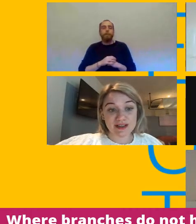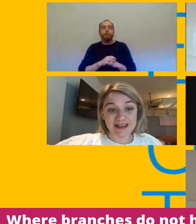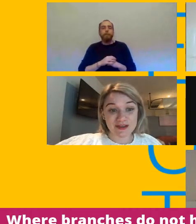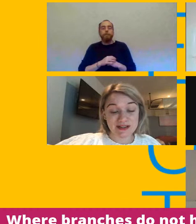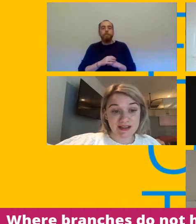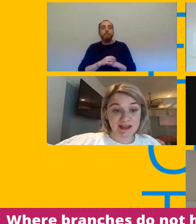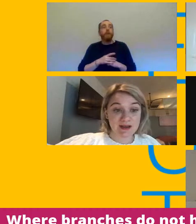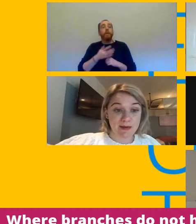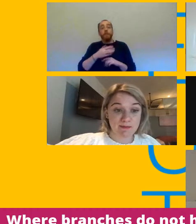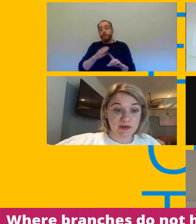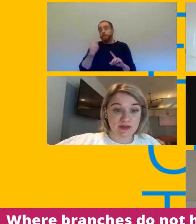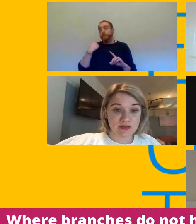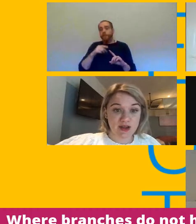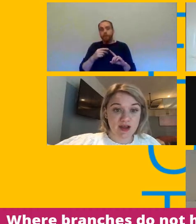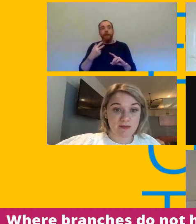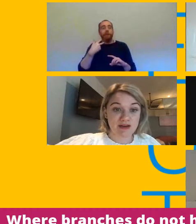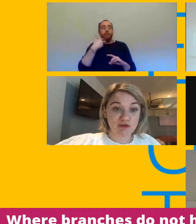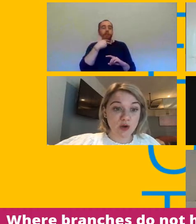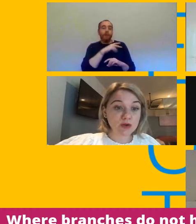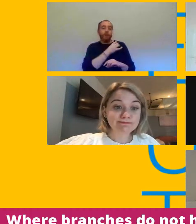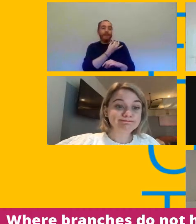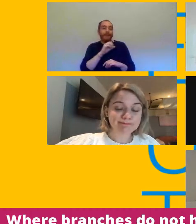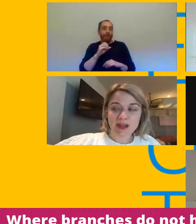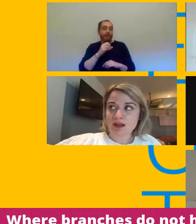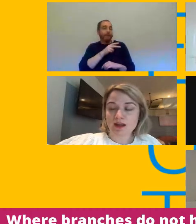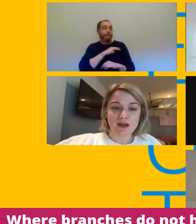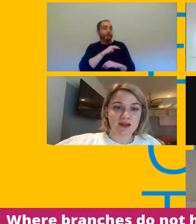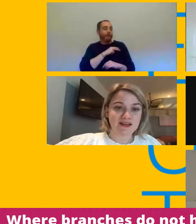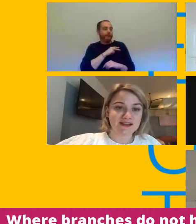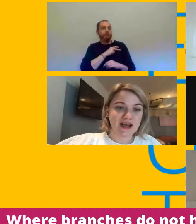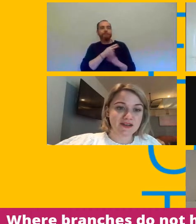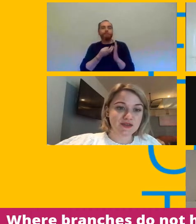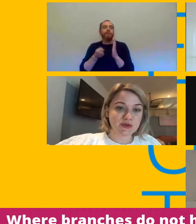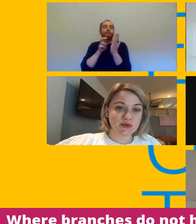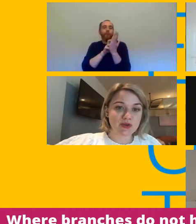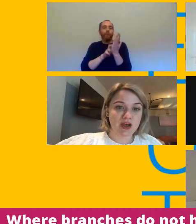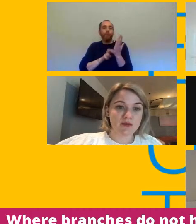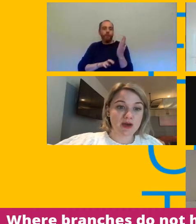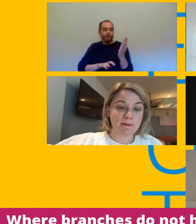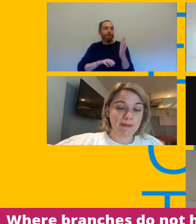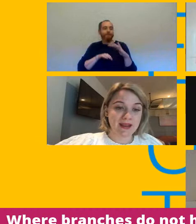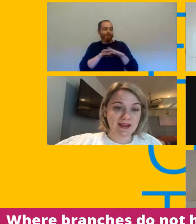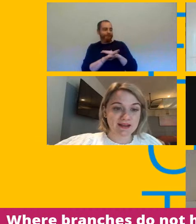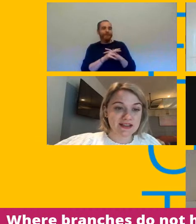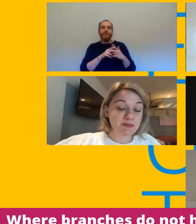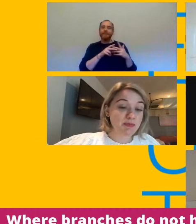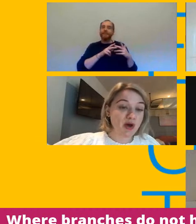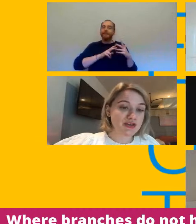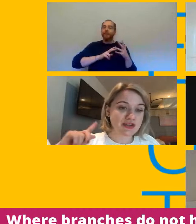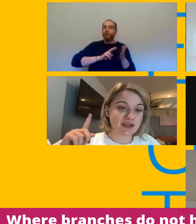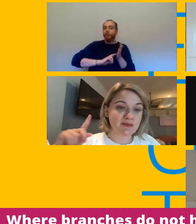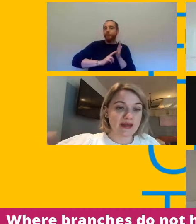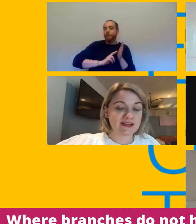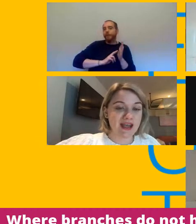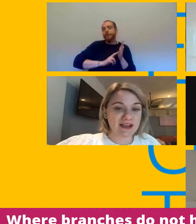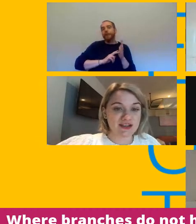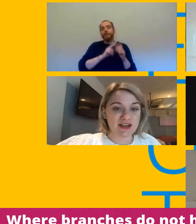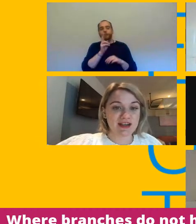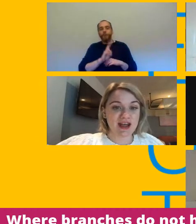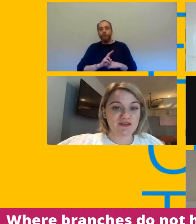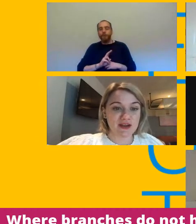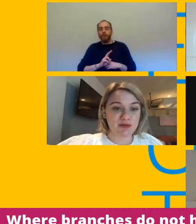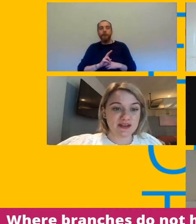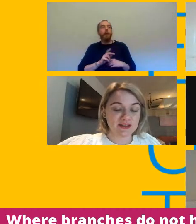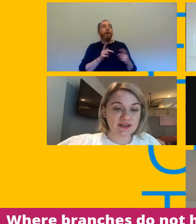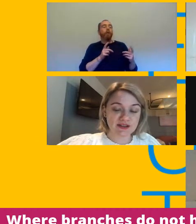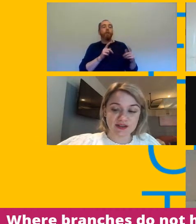over 370 members um enroll uh it starts soon um a big disproportionate compared to he